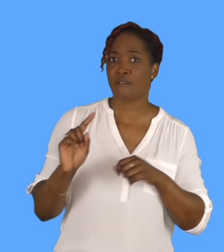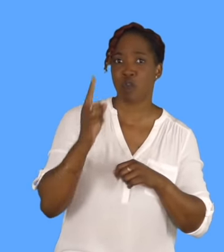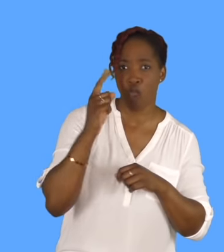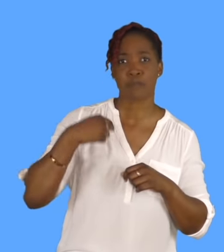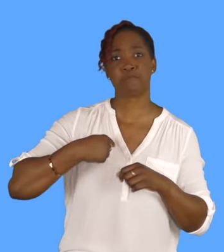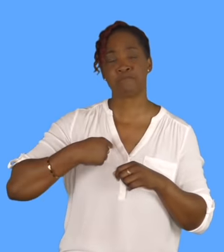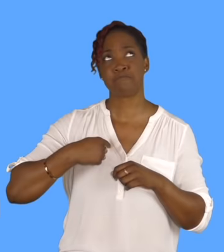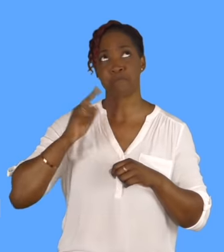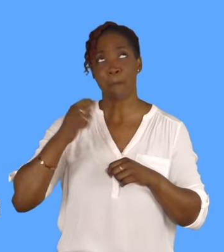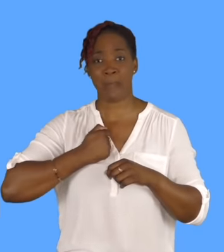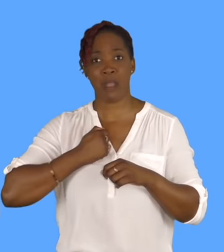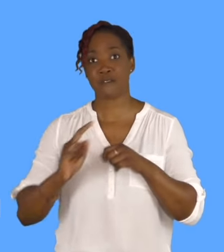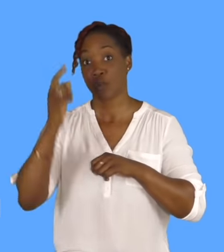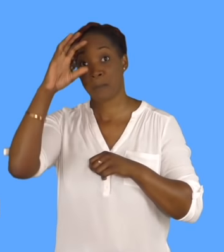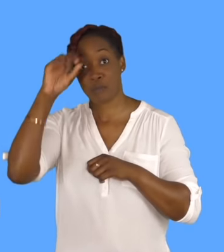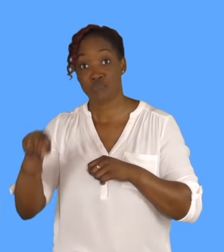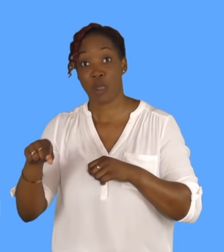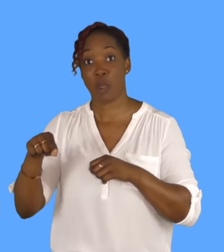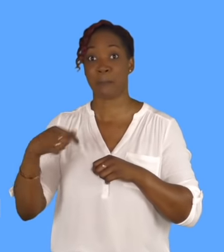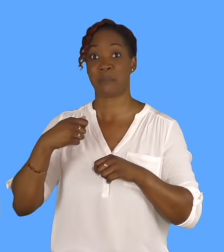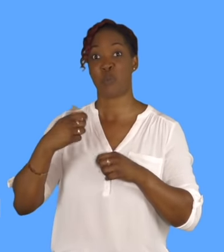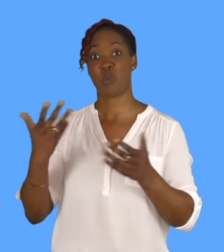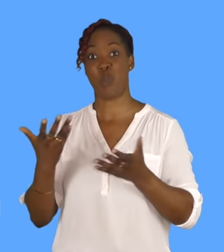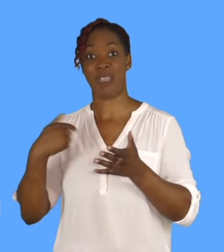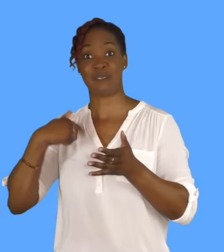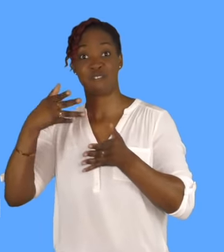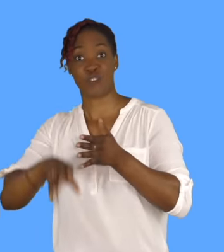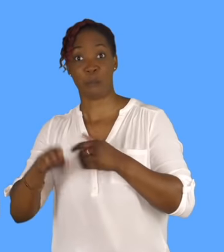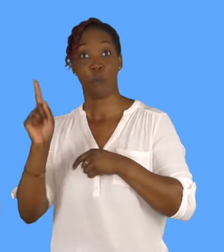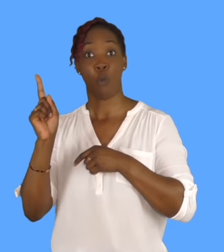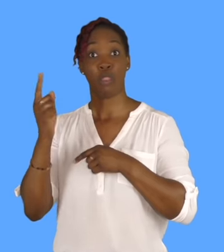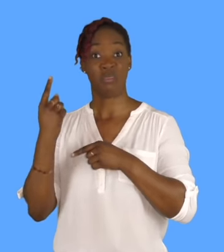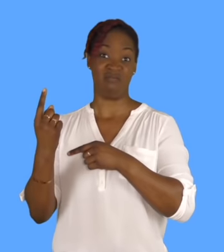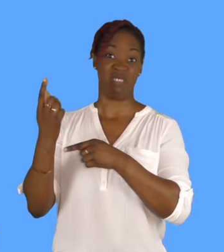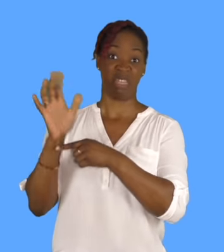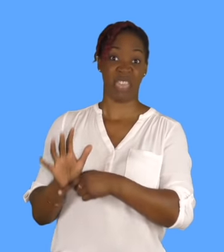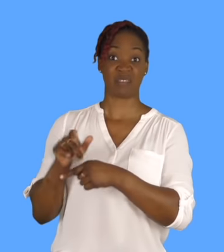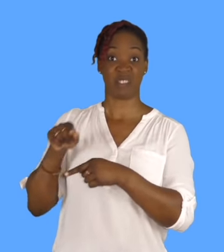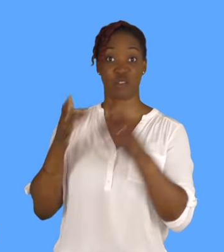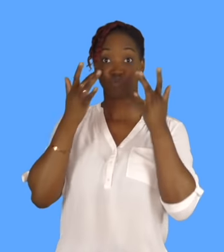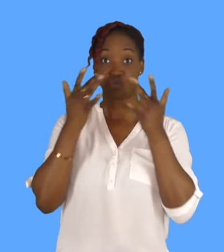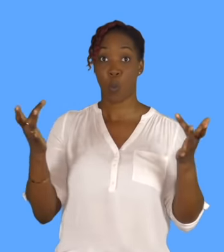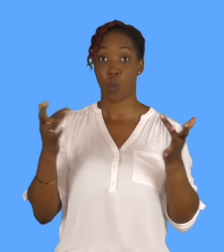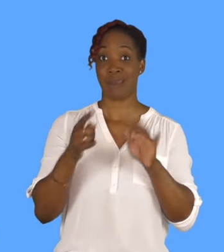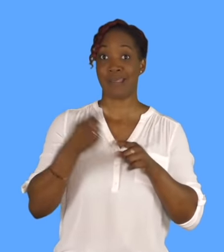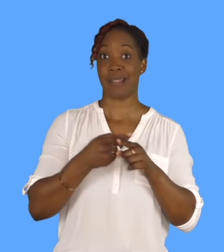Pune, where I come from, there was only one theatre at that time that showed English English films. And that,